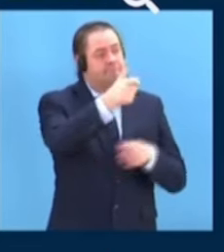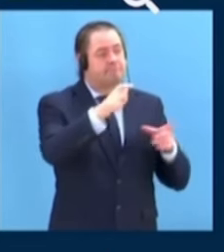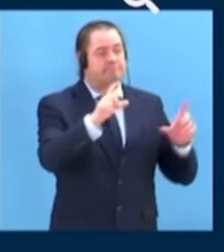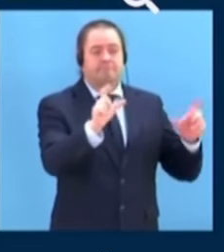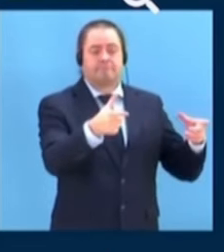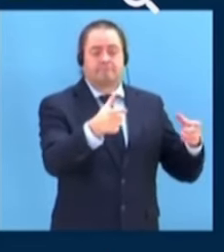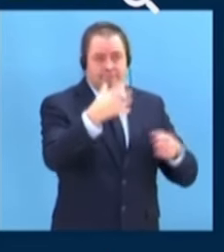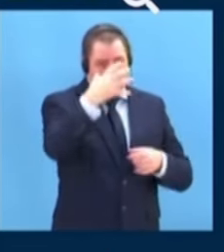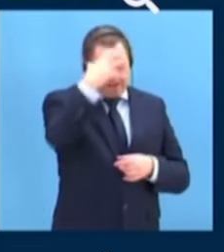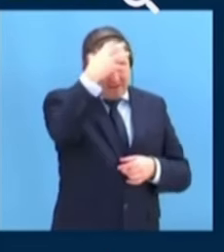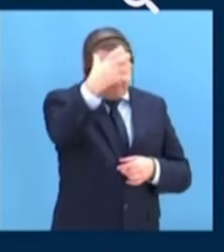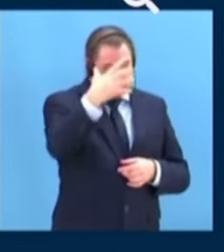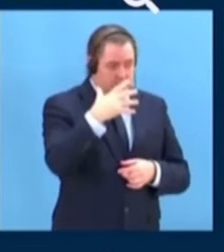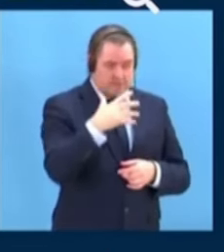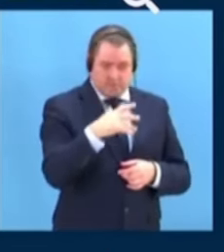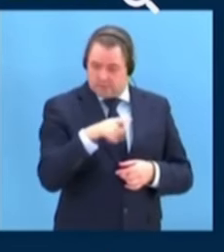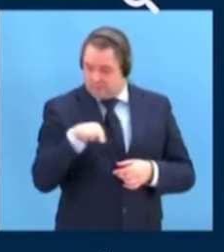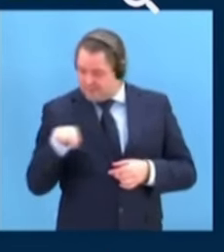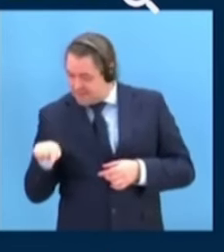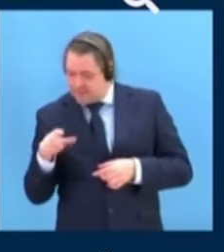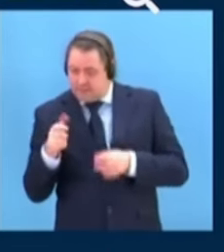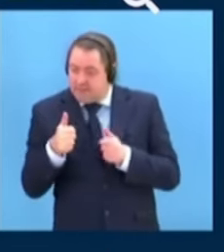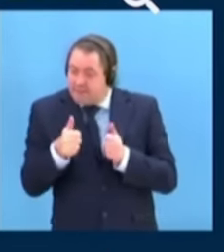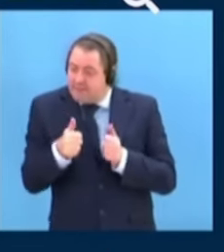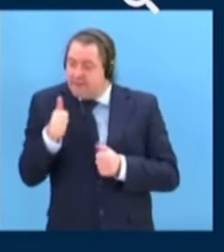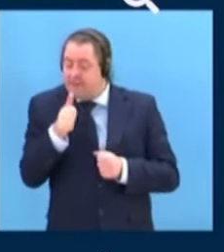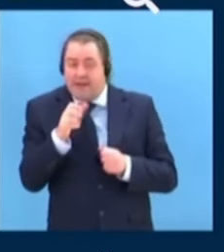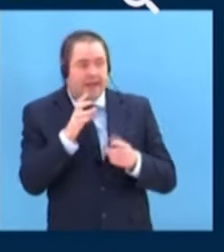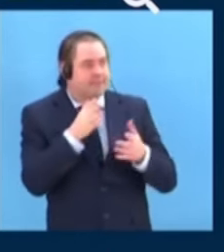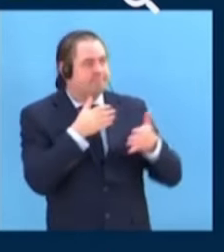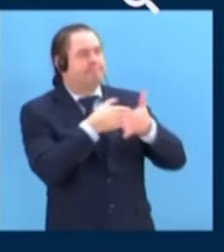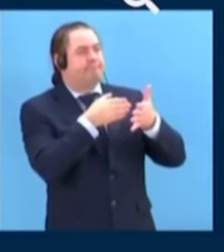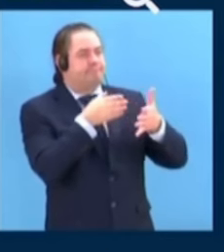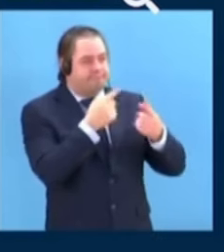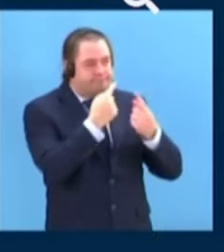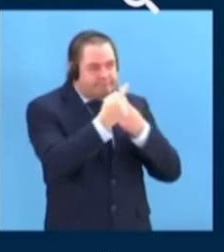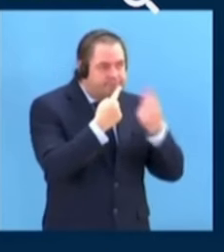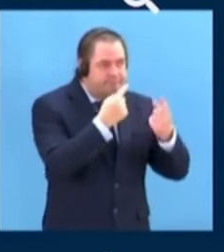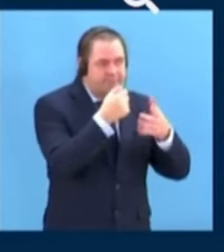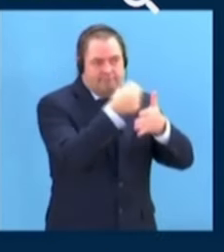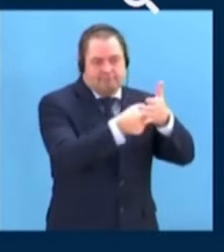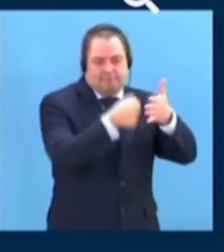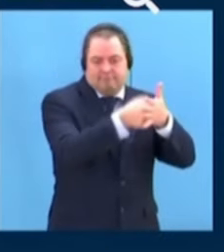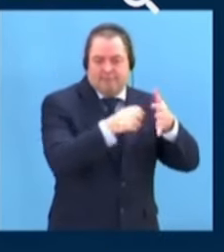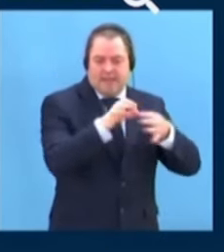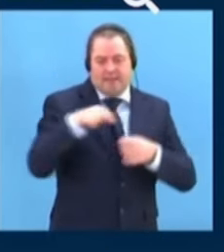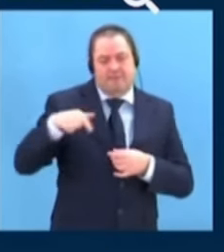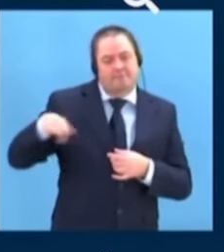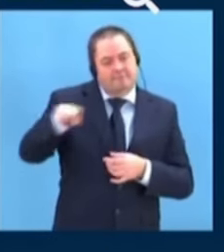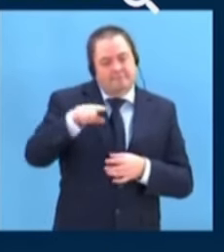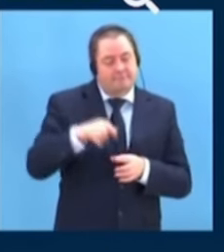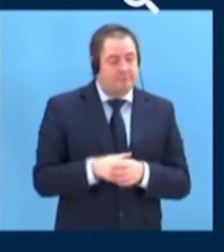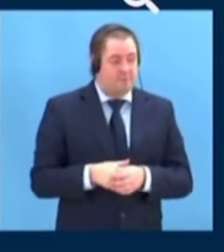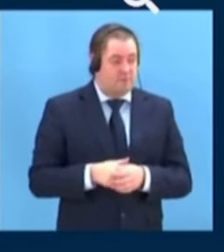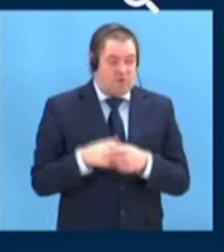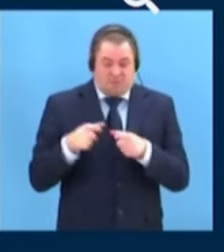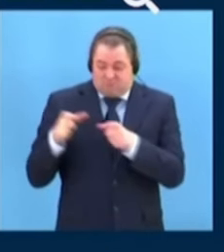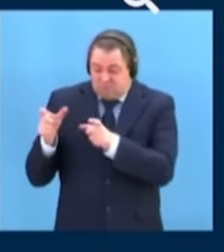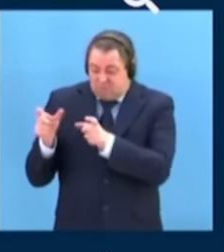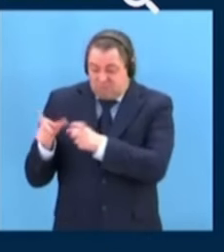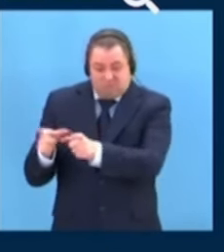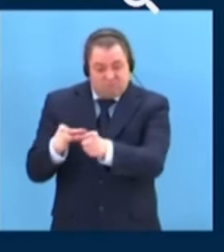to advocate for their communities. Despite facing discrimination and economic hardship, all minority groups contribute